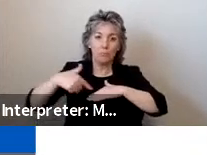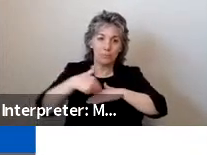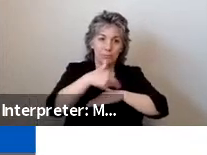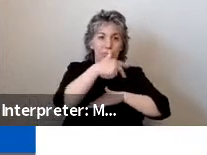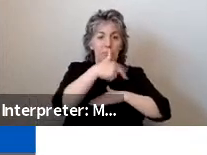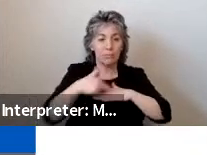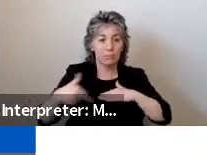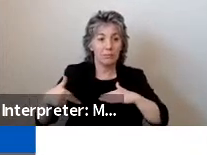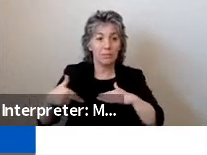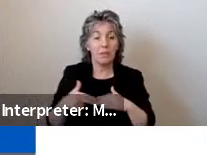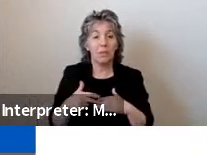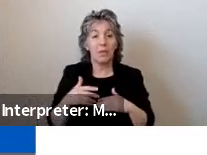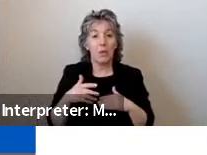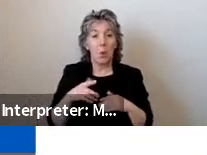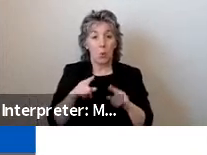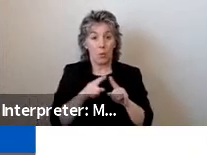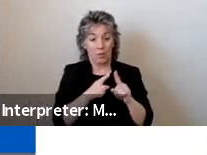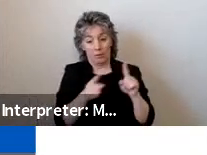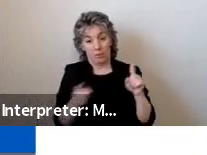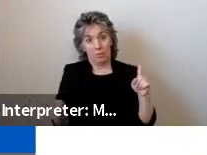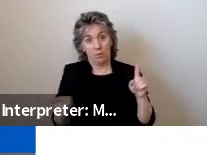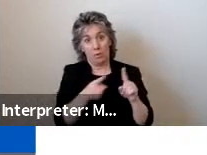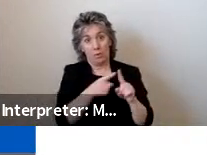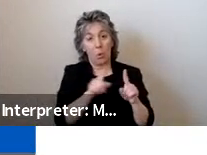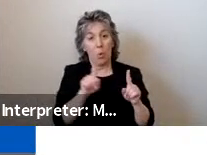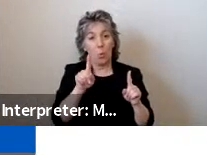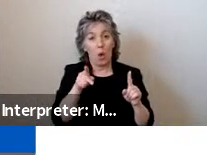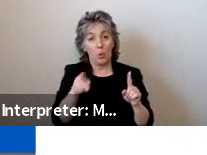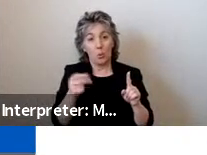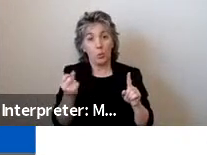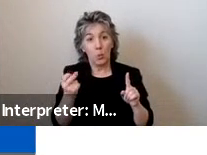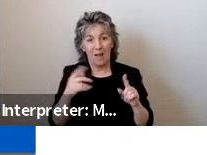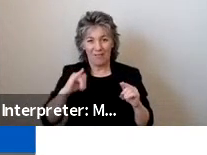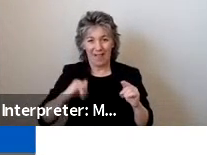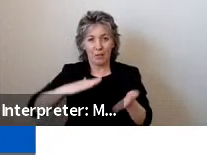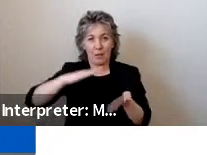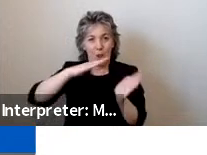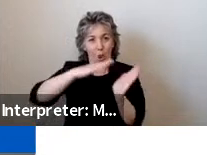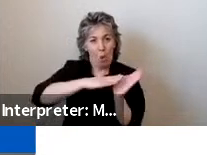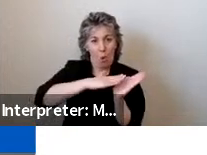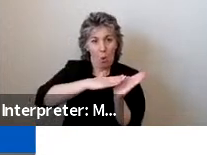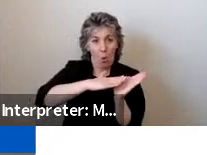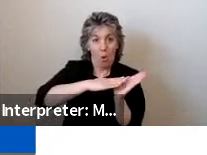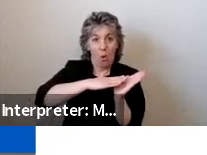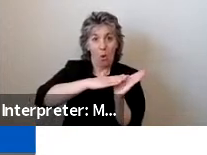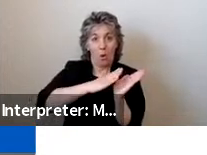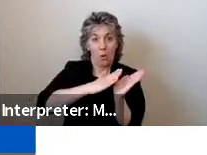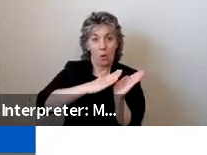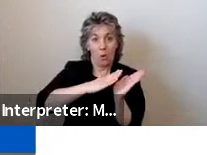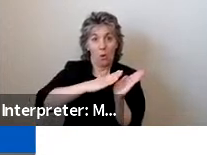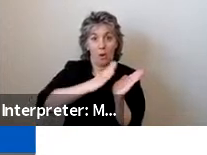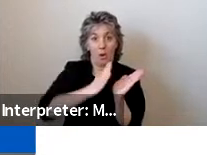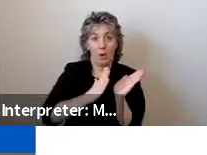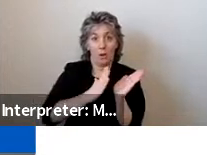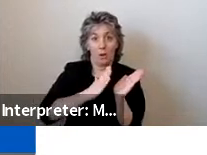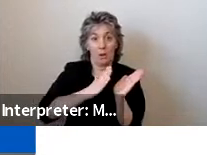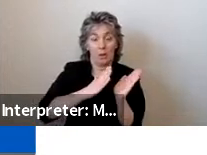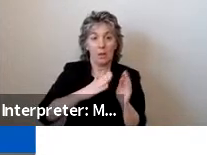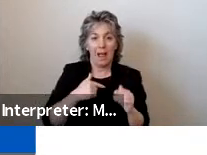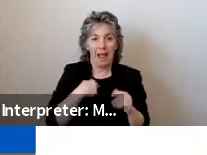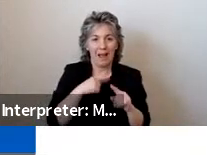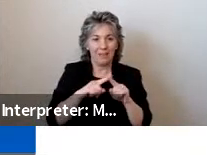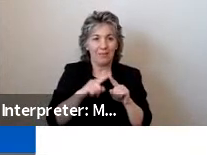a rise to run of 1 to 12, the shallowest, 1 to 8, 1 to 6, and 1 to 4.